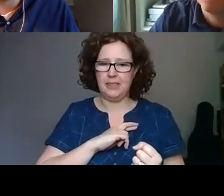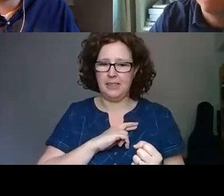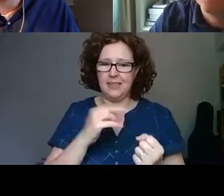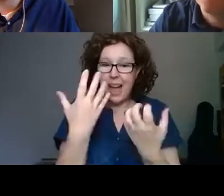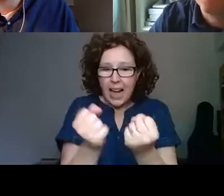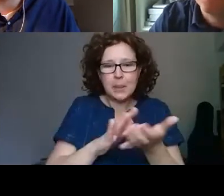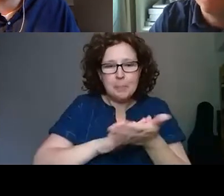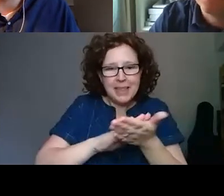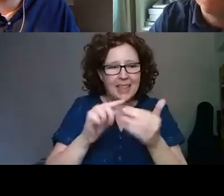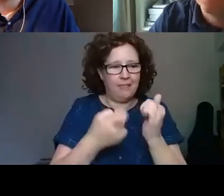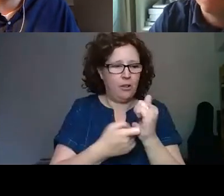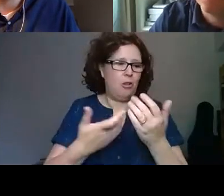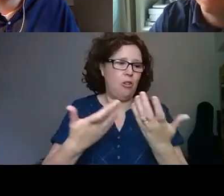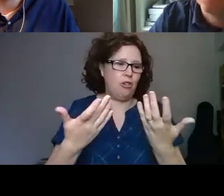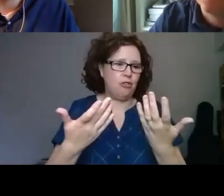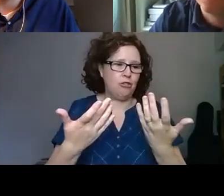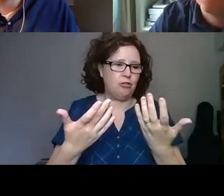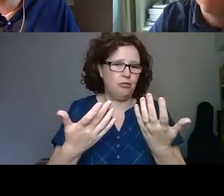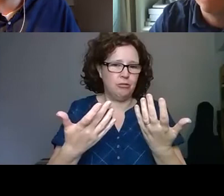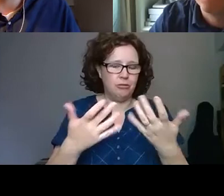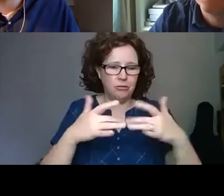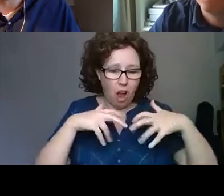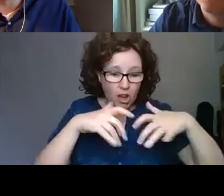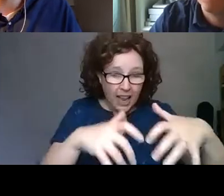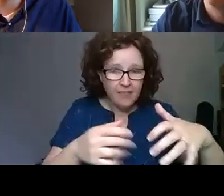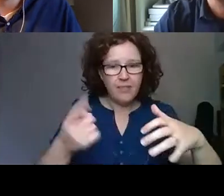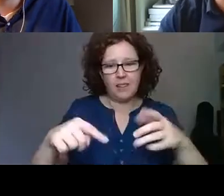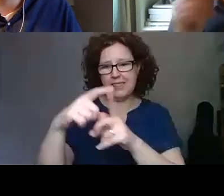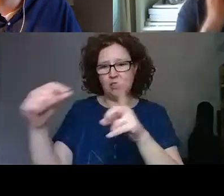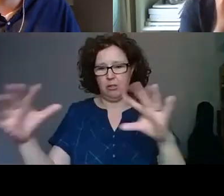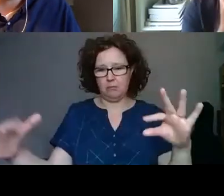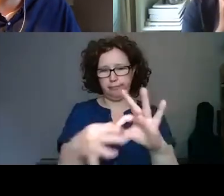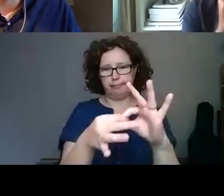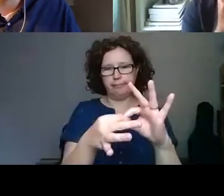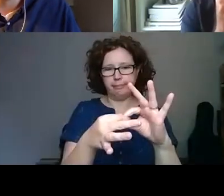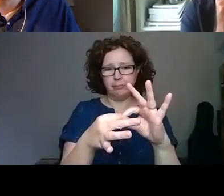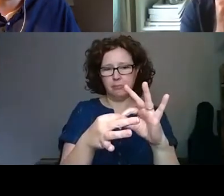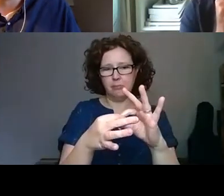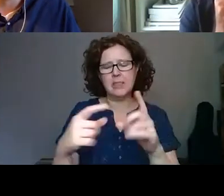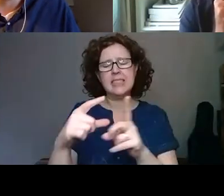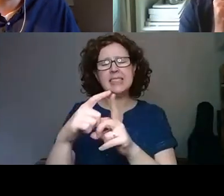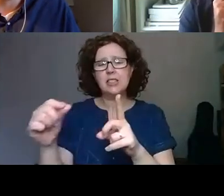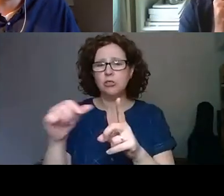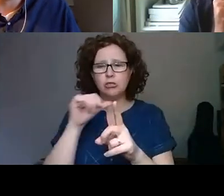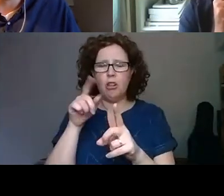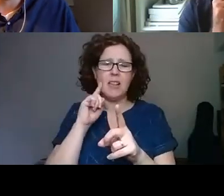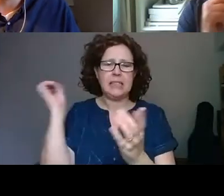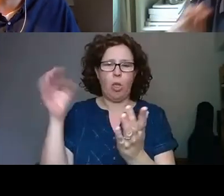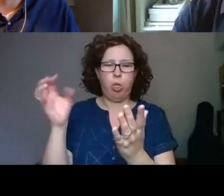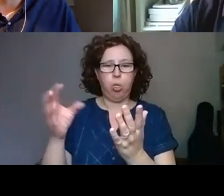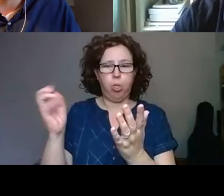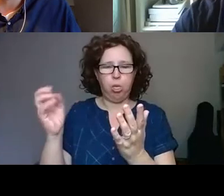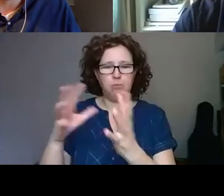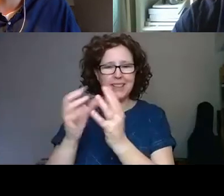the archive and the digital. If the two go hand in hand, the digital isn't just a catchall or